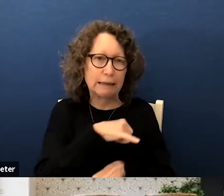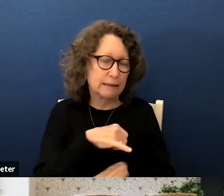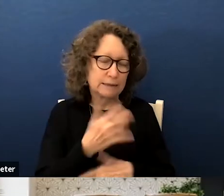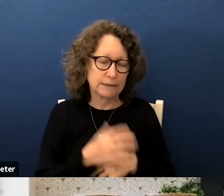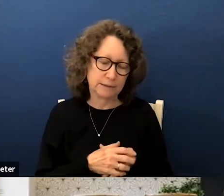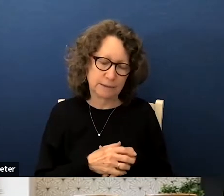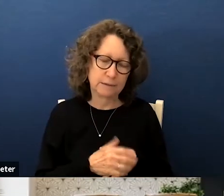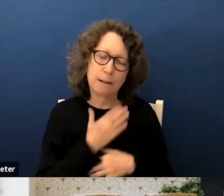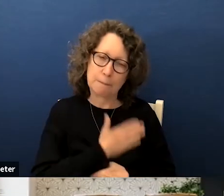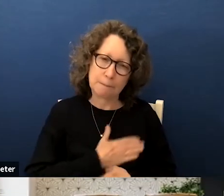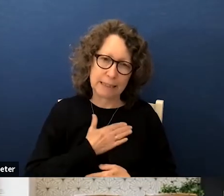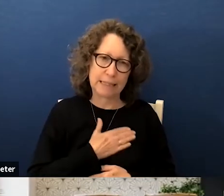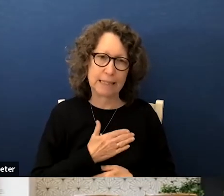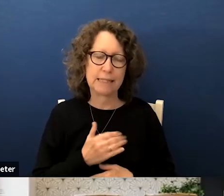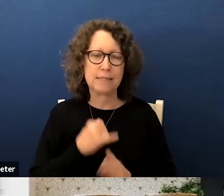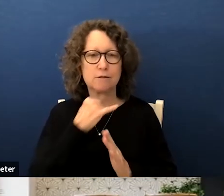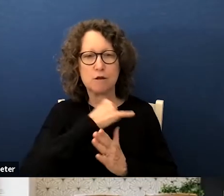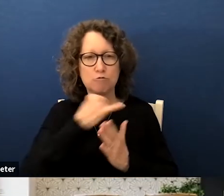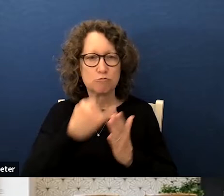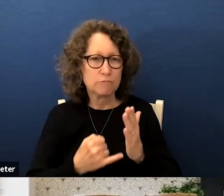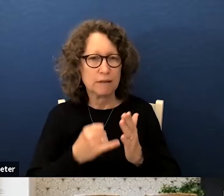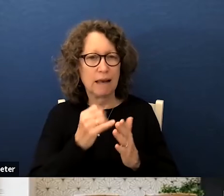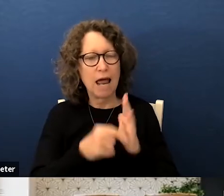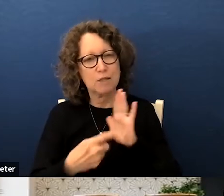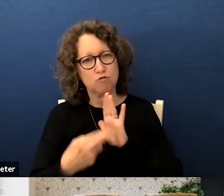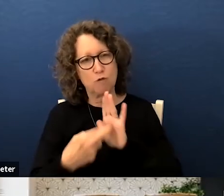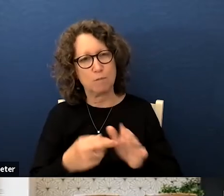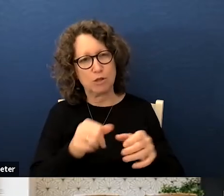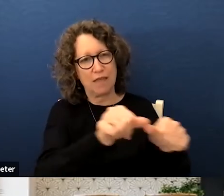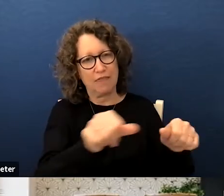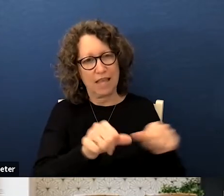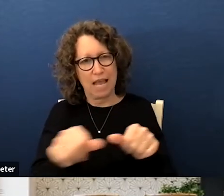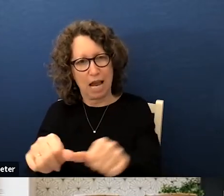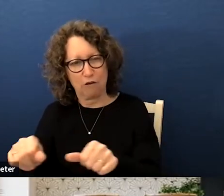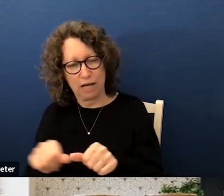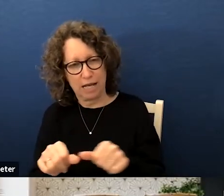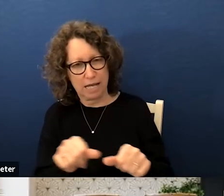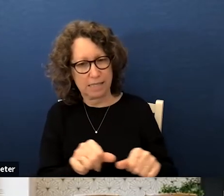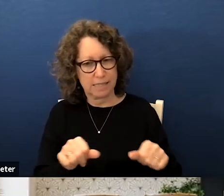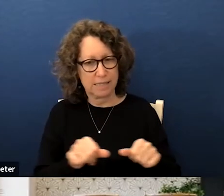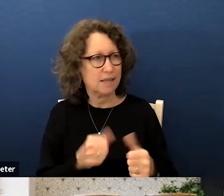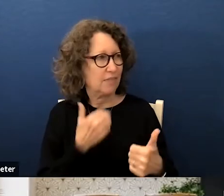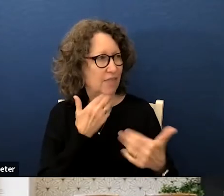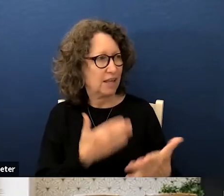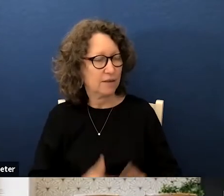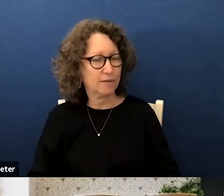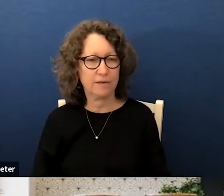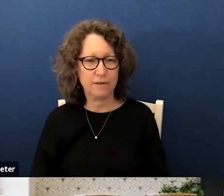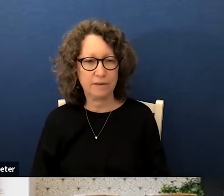please definitely draw up lines that represent the areas thank you